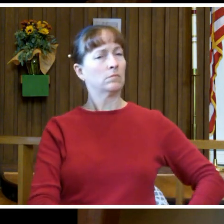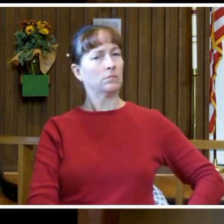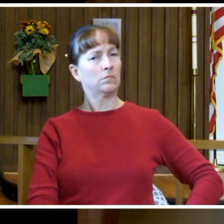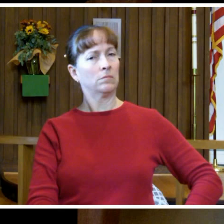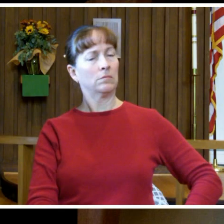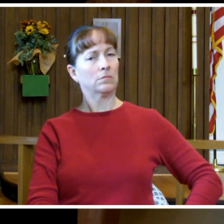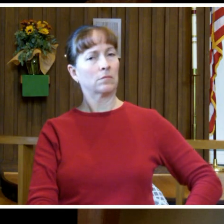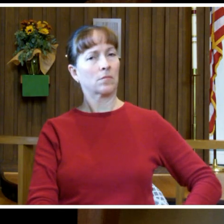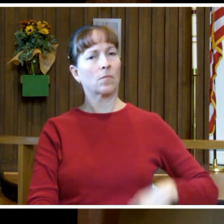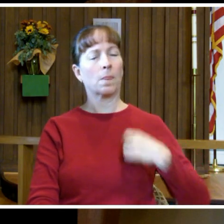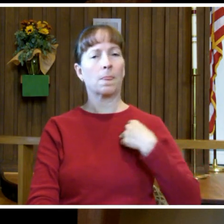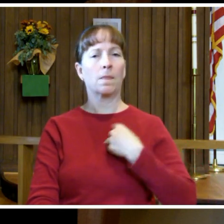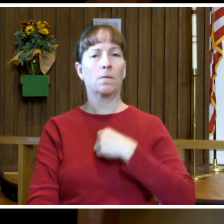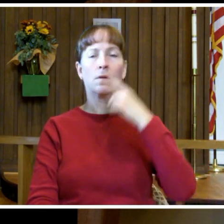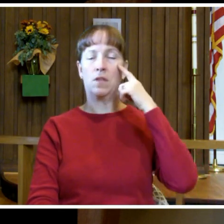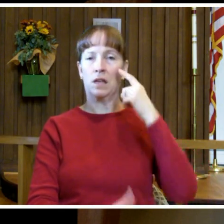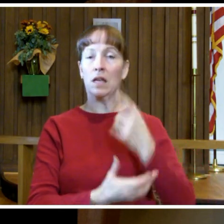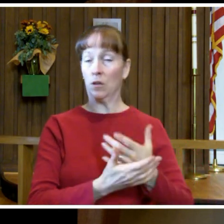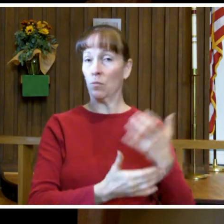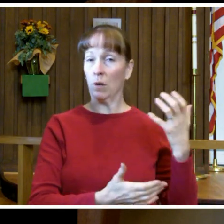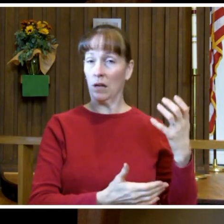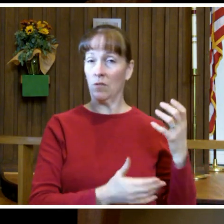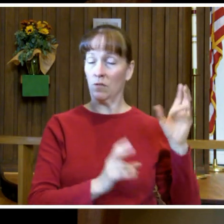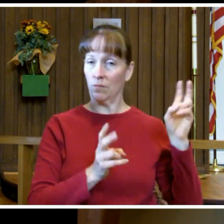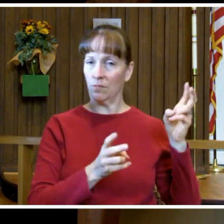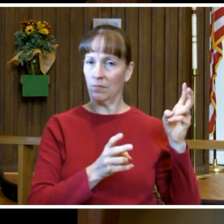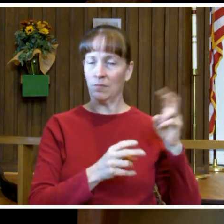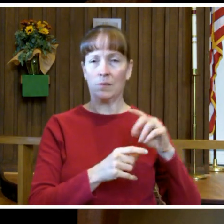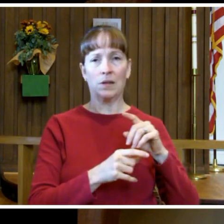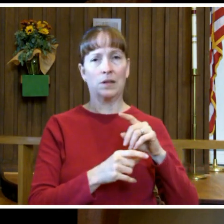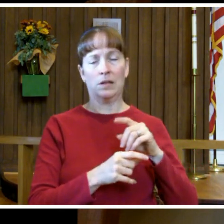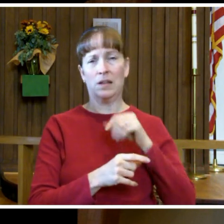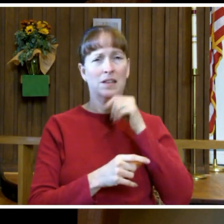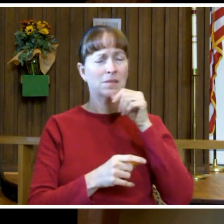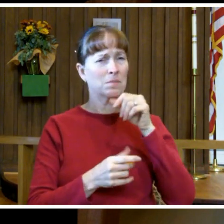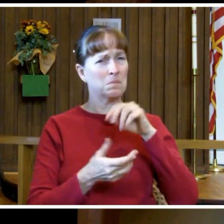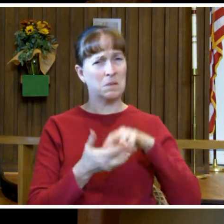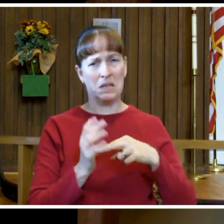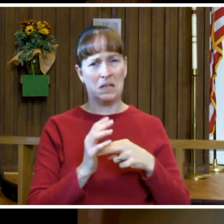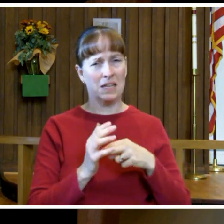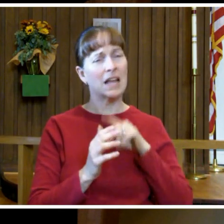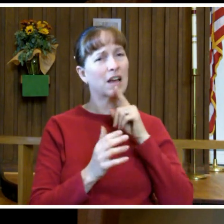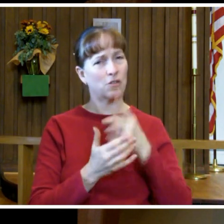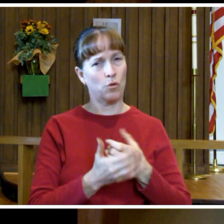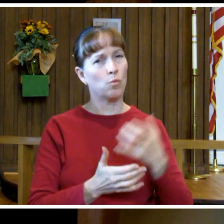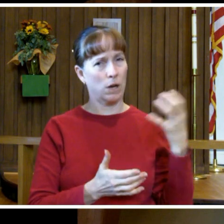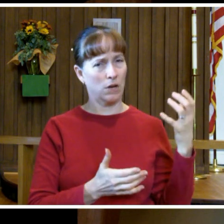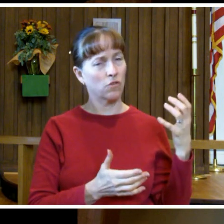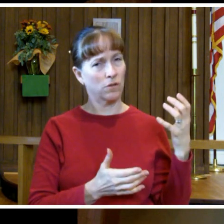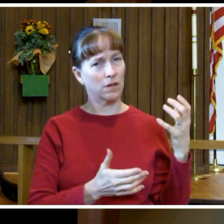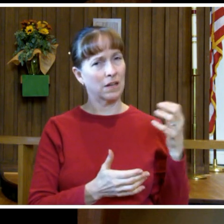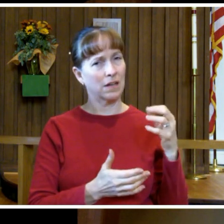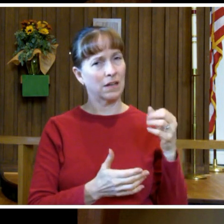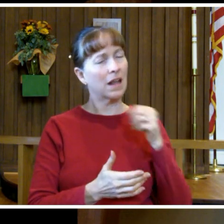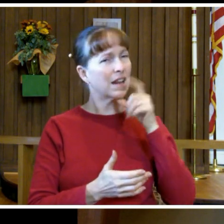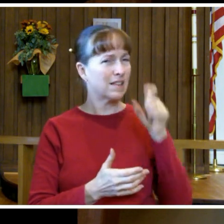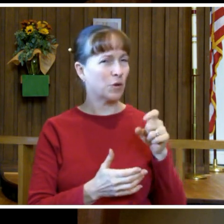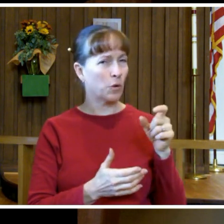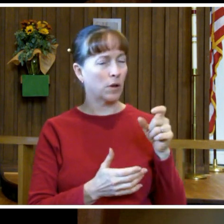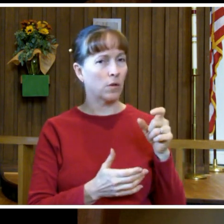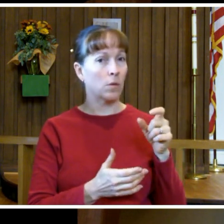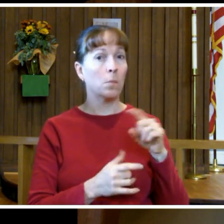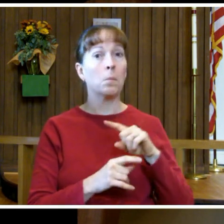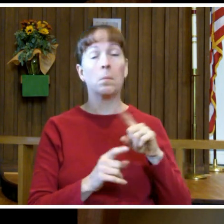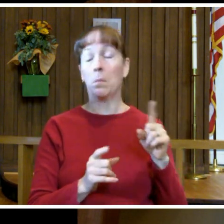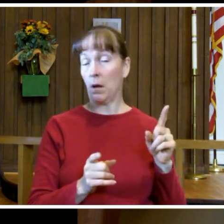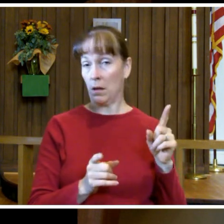Although we think of him as rich, he needn't necessarily have been rich. What